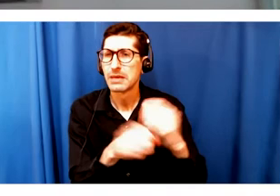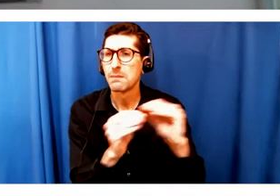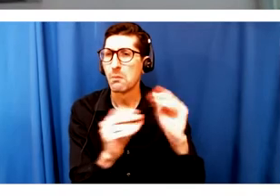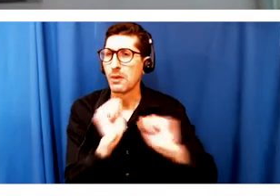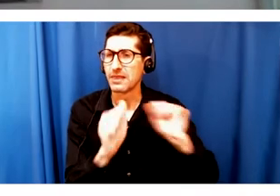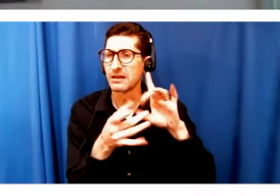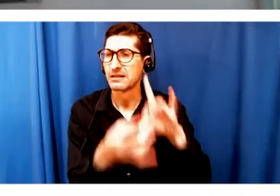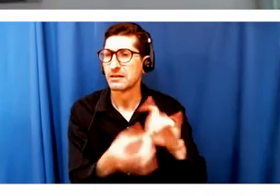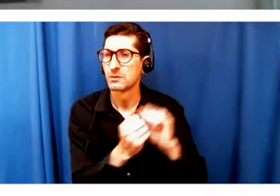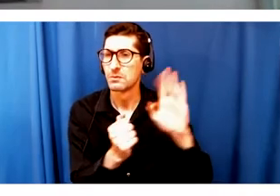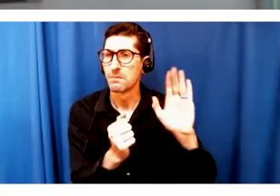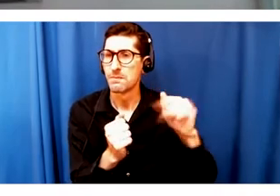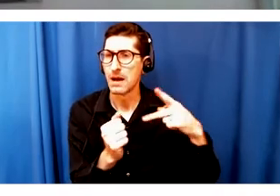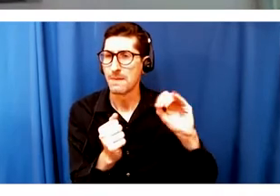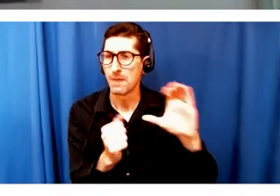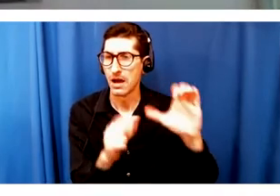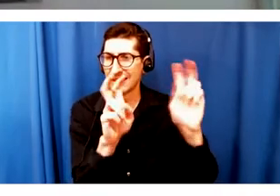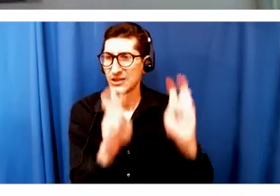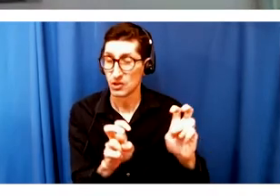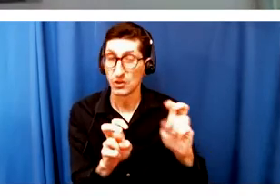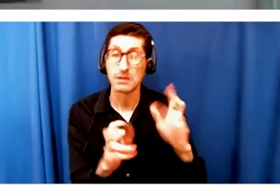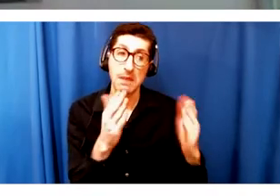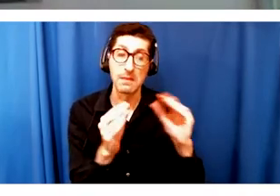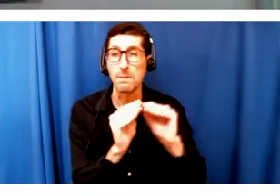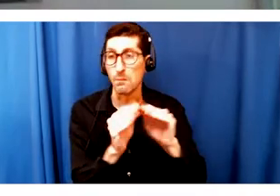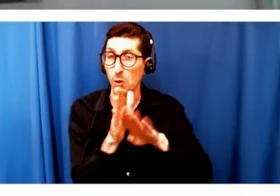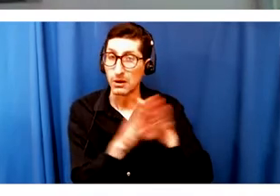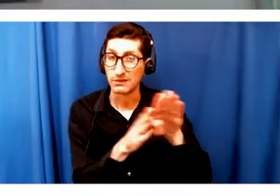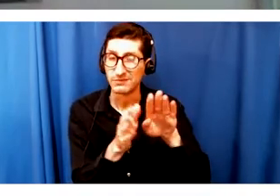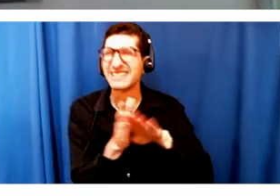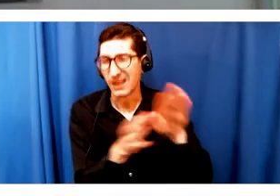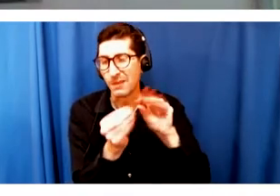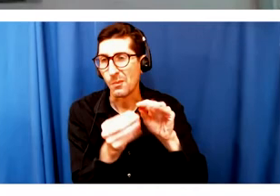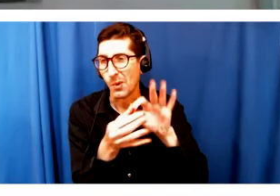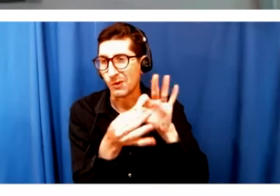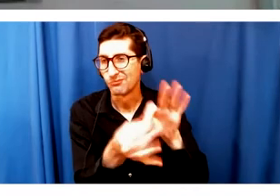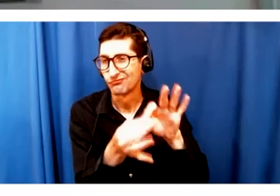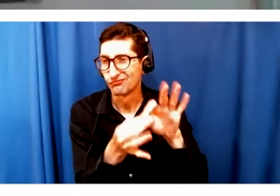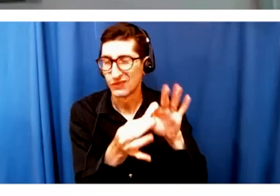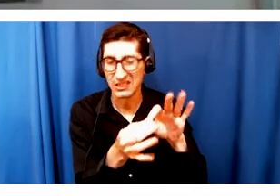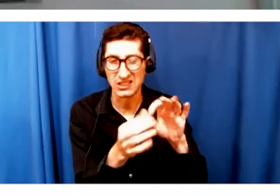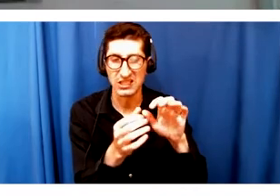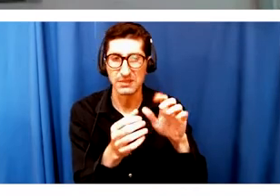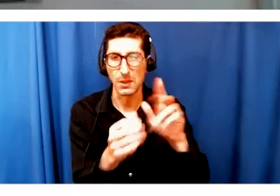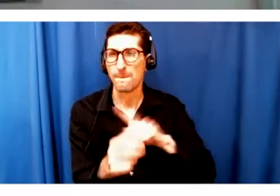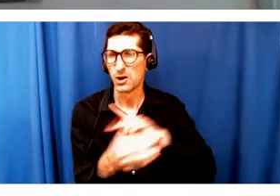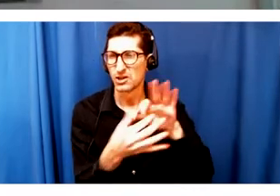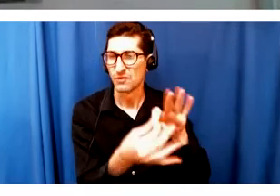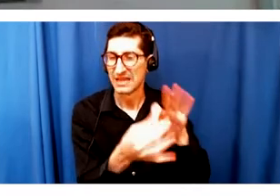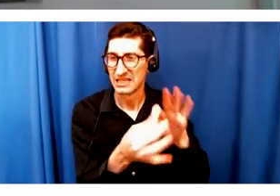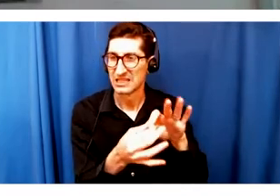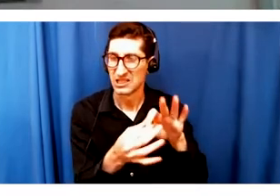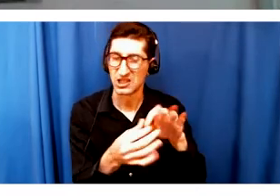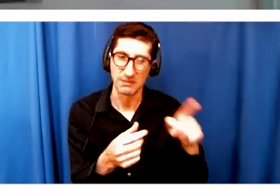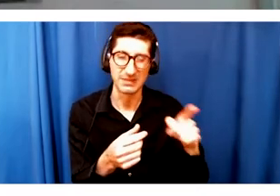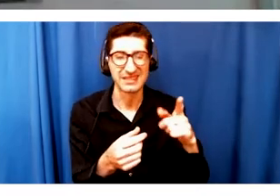personal relationships with BIPOC communities rather than transactional relationships that things like discount tickets